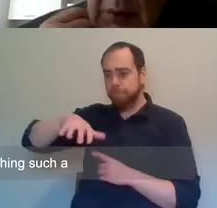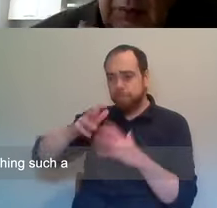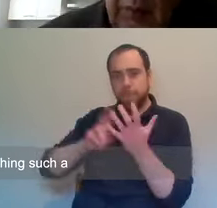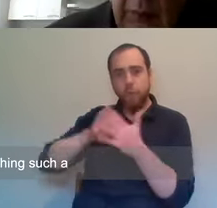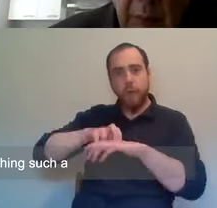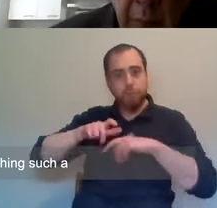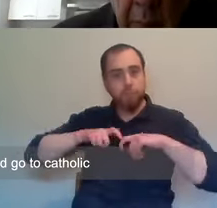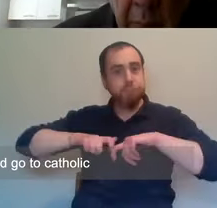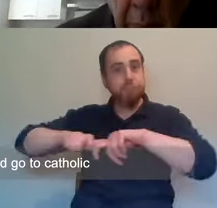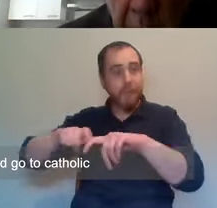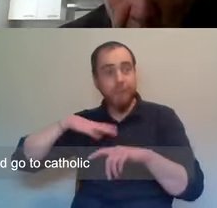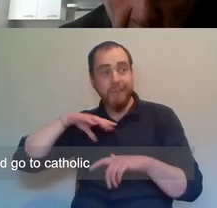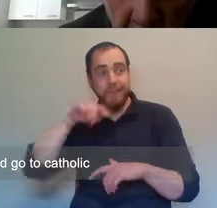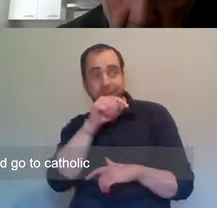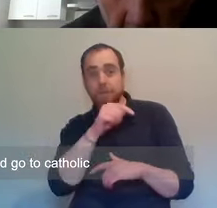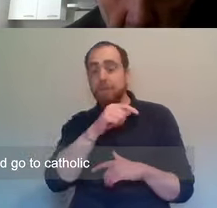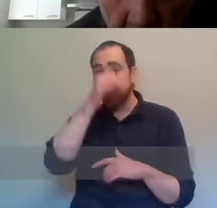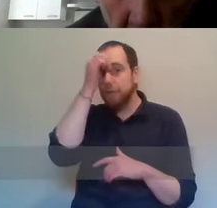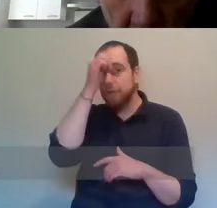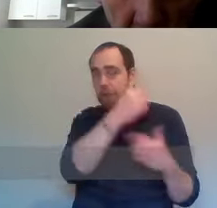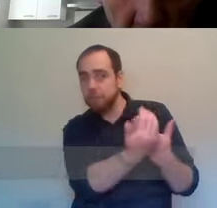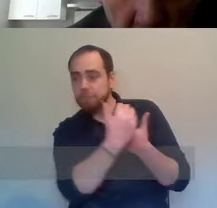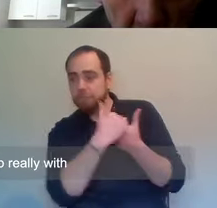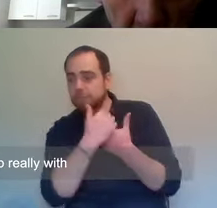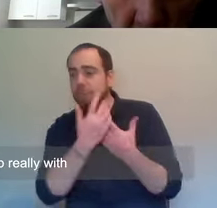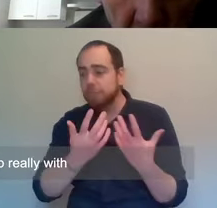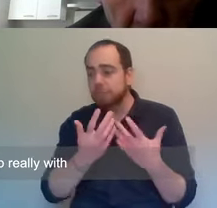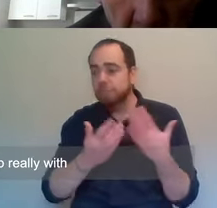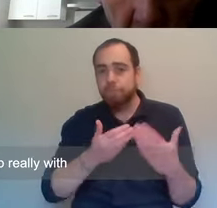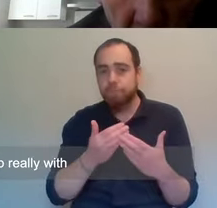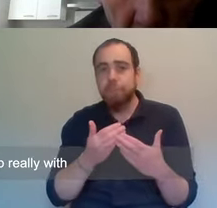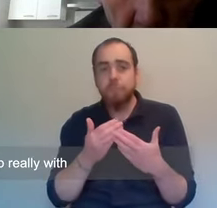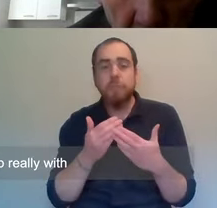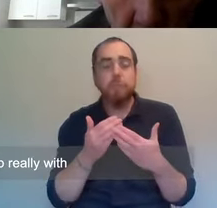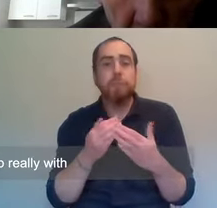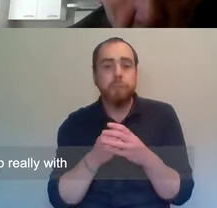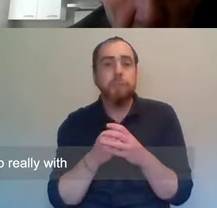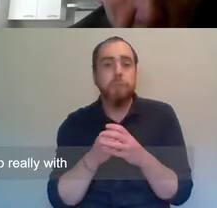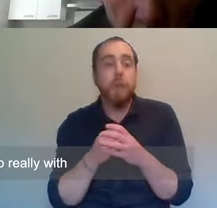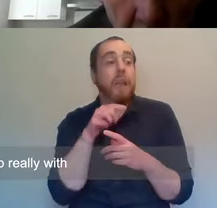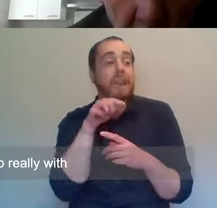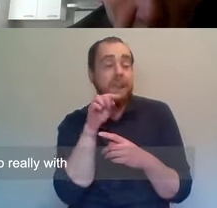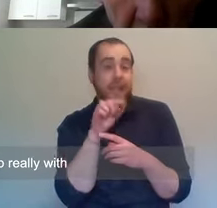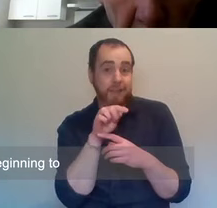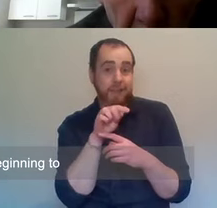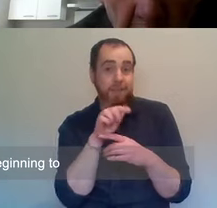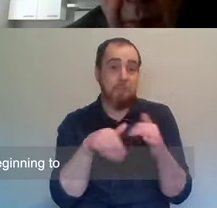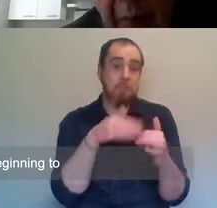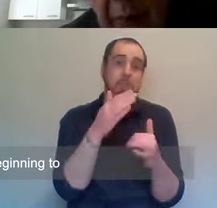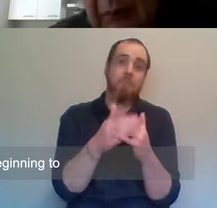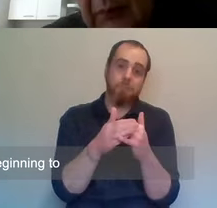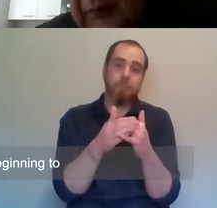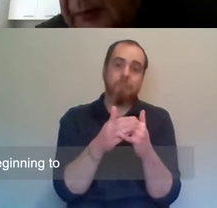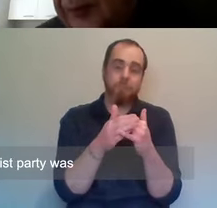reform or anything, such an issue that he shook and go to Catholic schools and so forth, ended up really with the Unionist